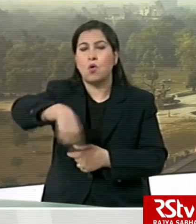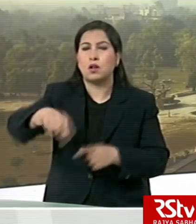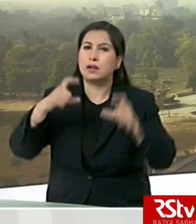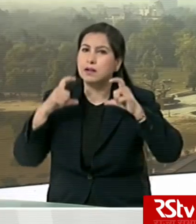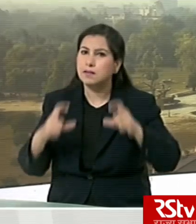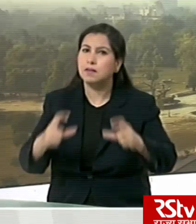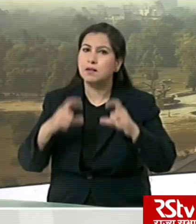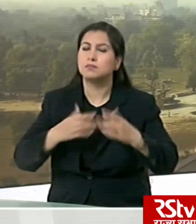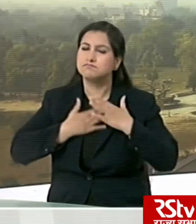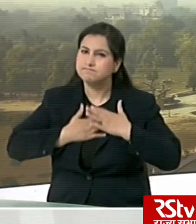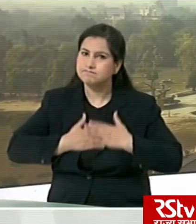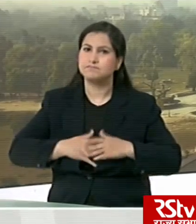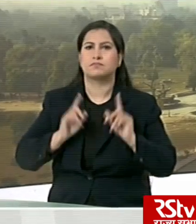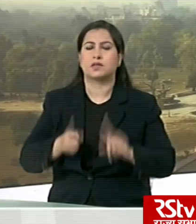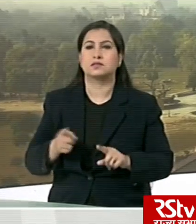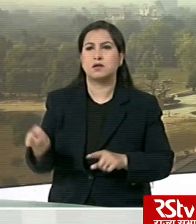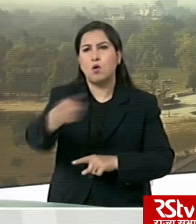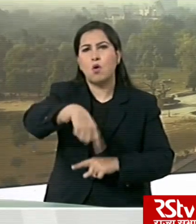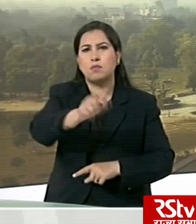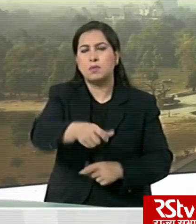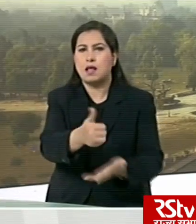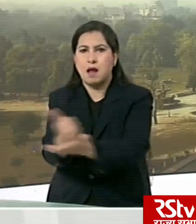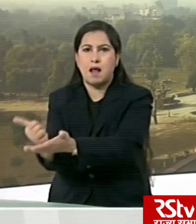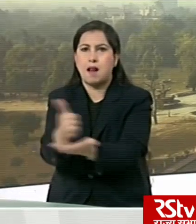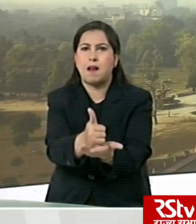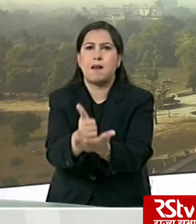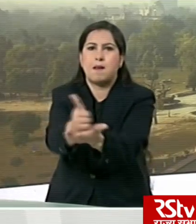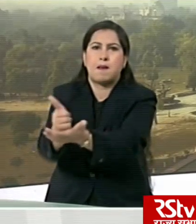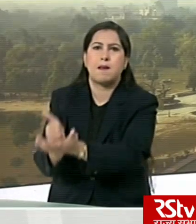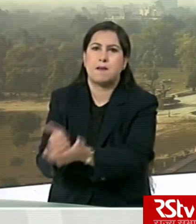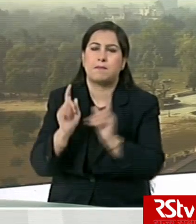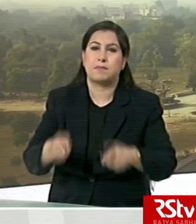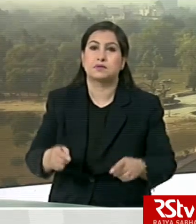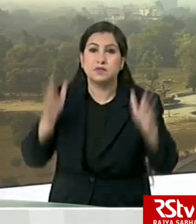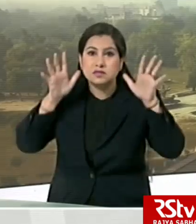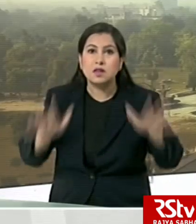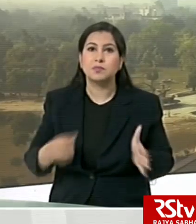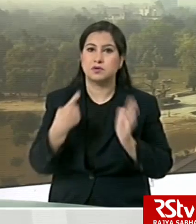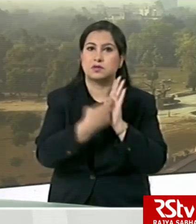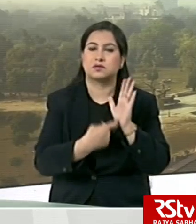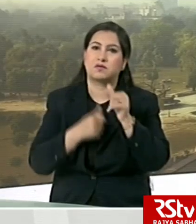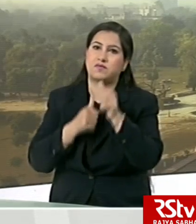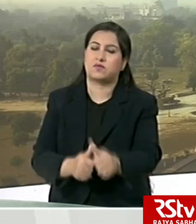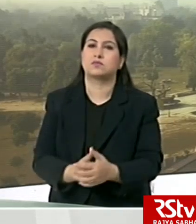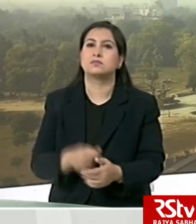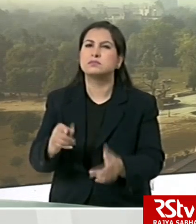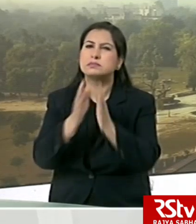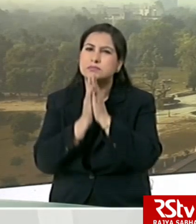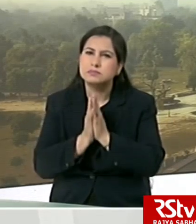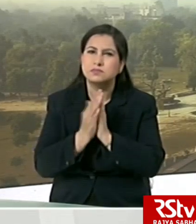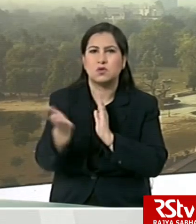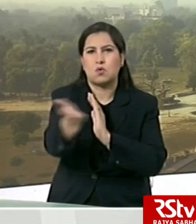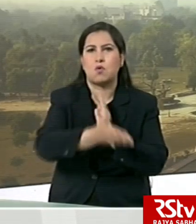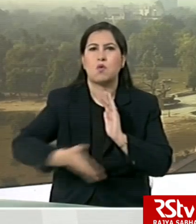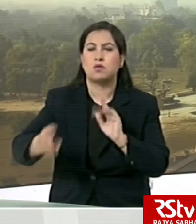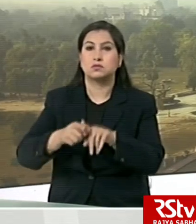remain patient and assist each other according to the letter and spirit of Islamic teachings. His appeal followed a